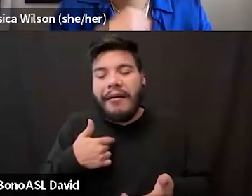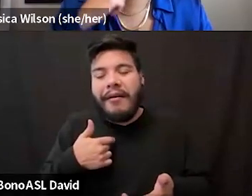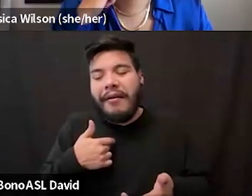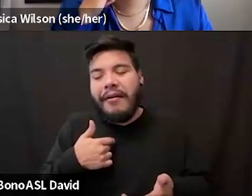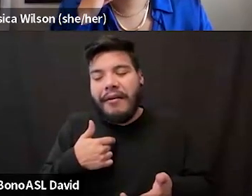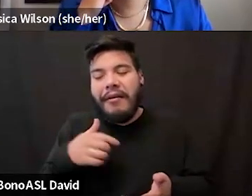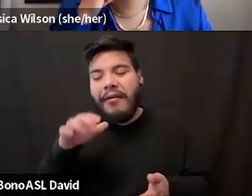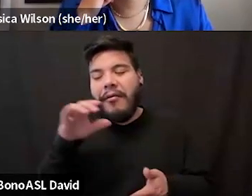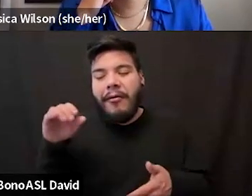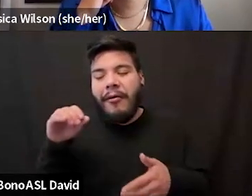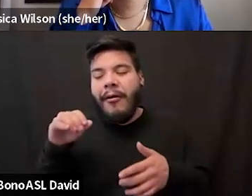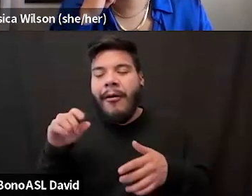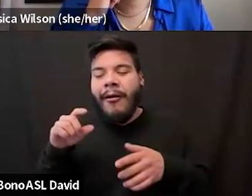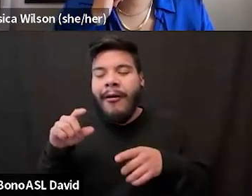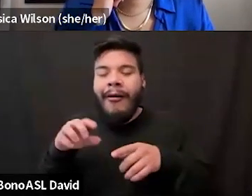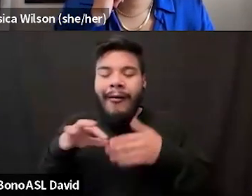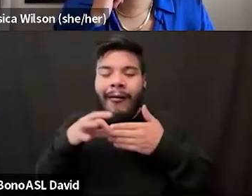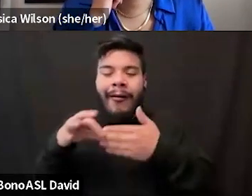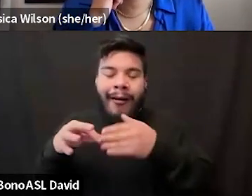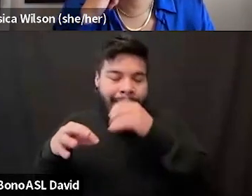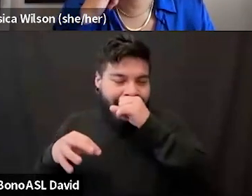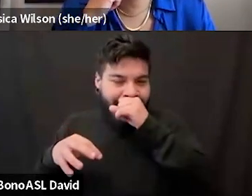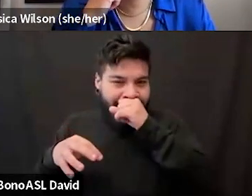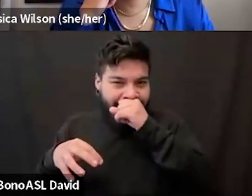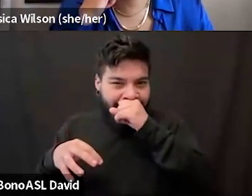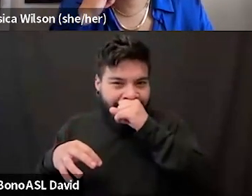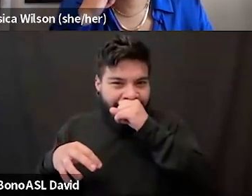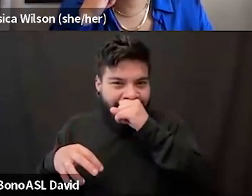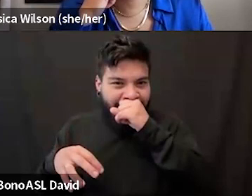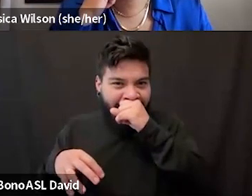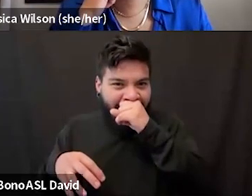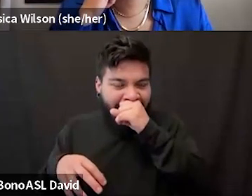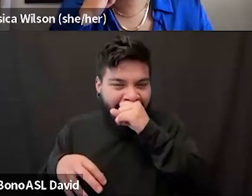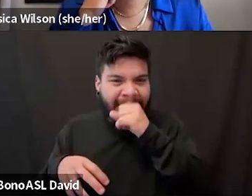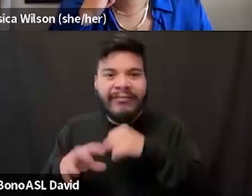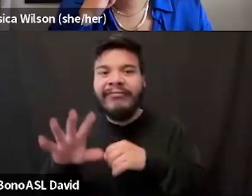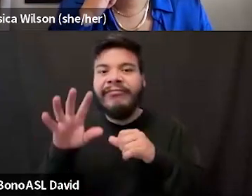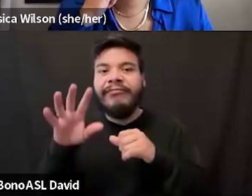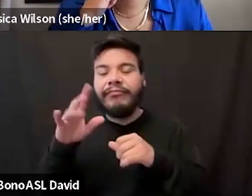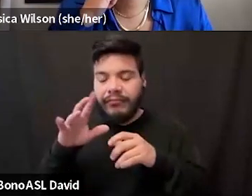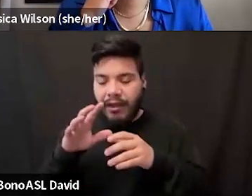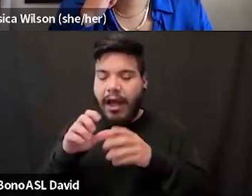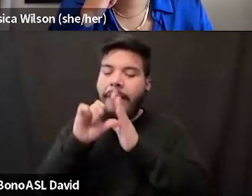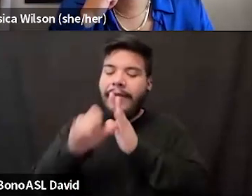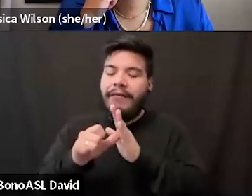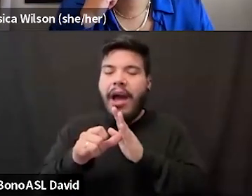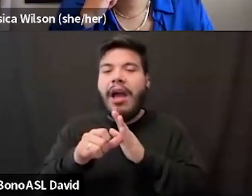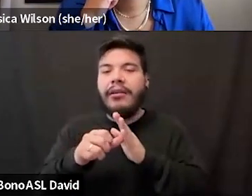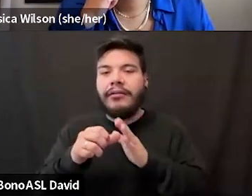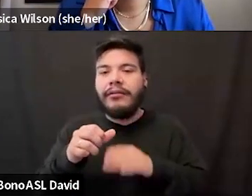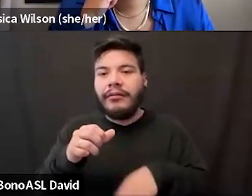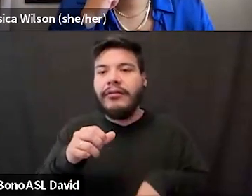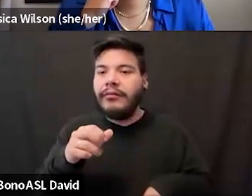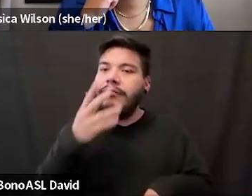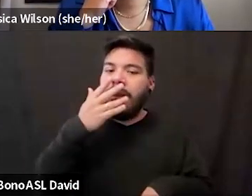-led the Amplify Melanated Voices, like challenge on Instagram. And a lot of folks